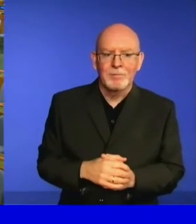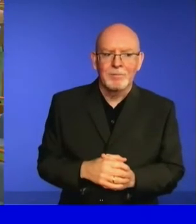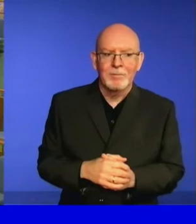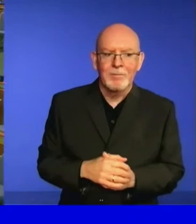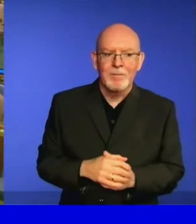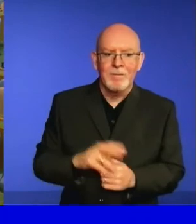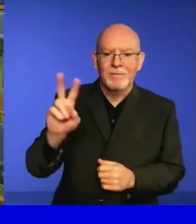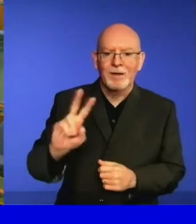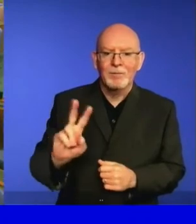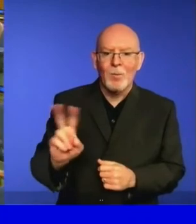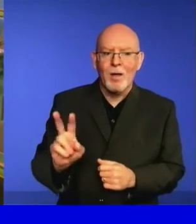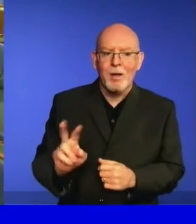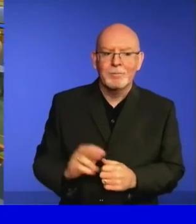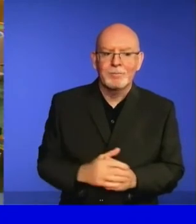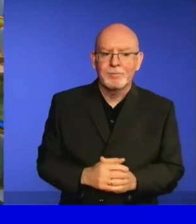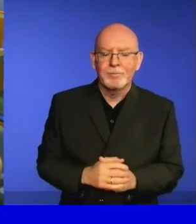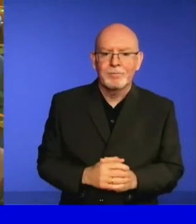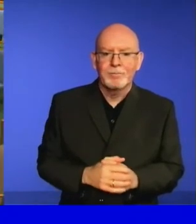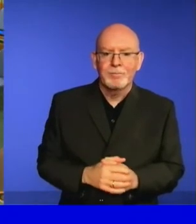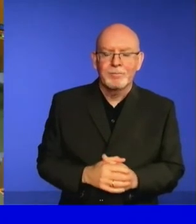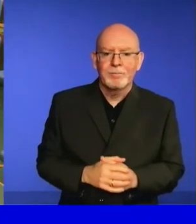Yemen,